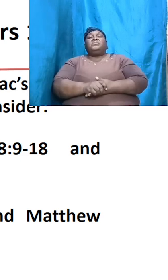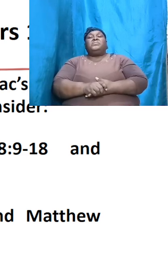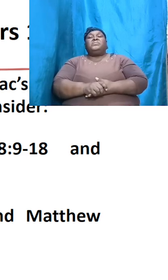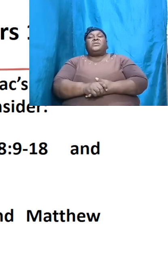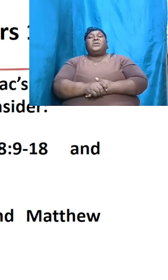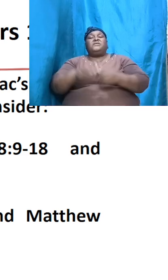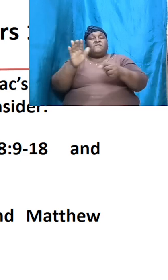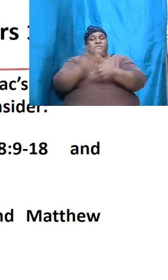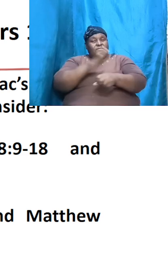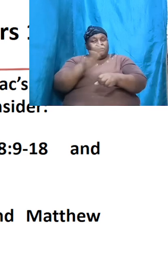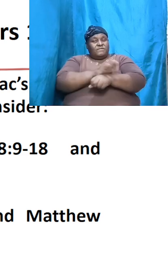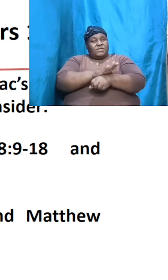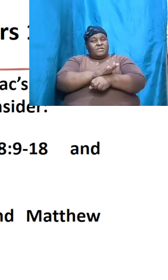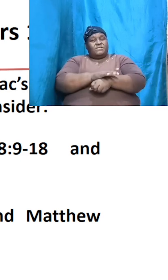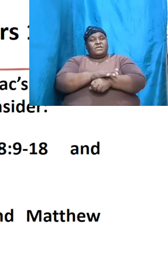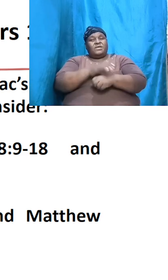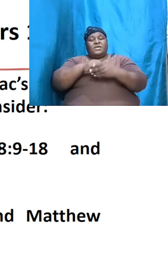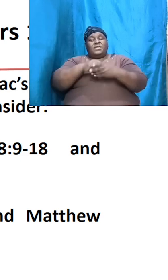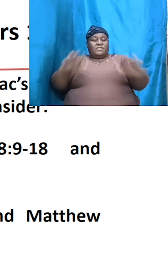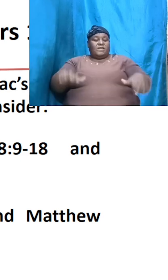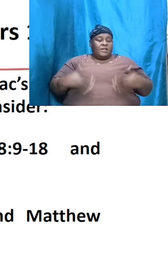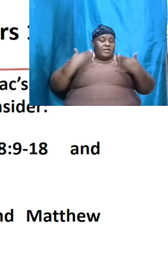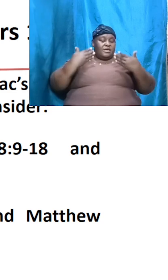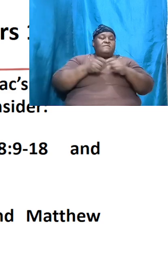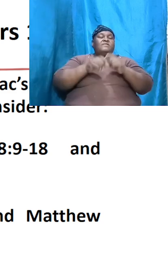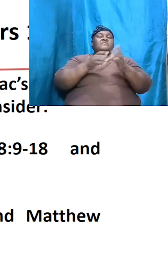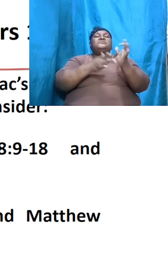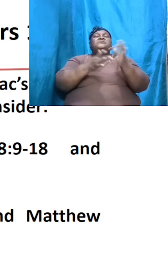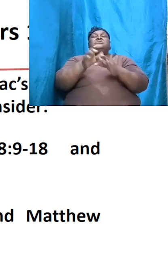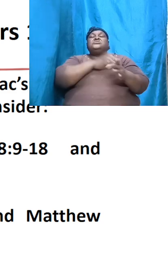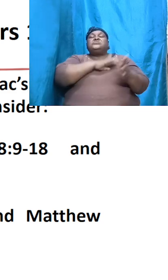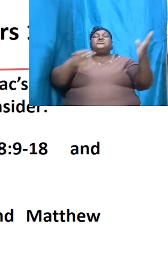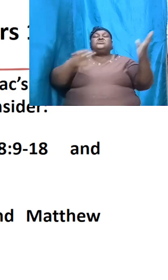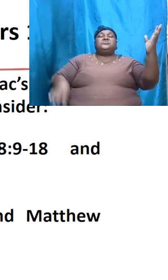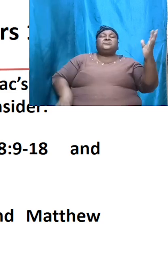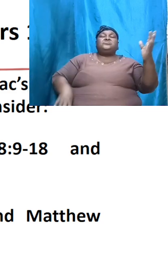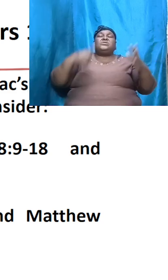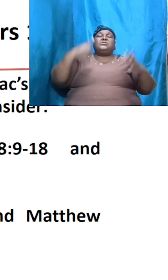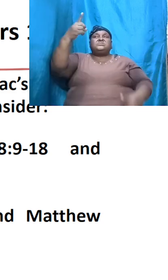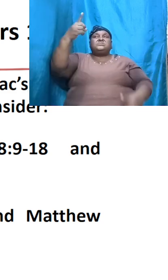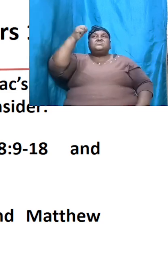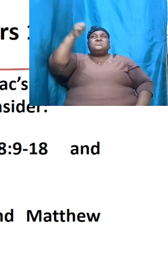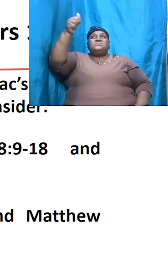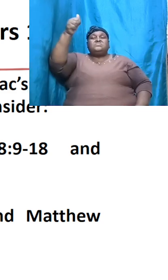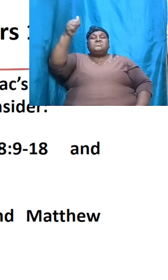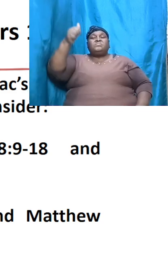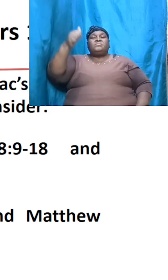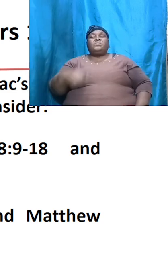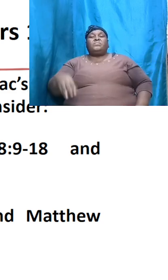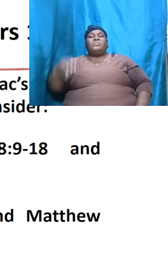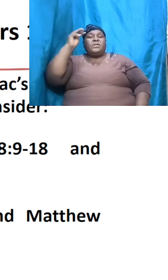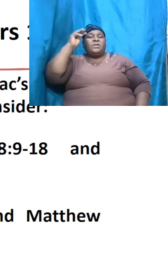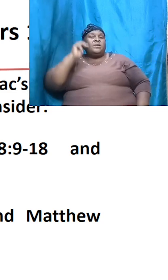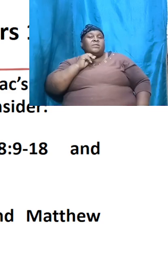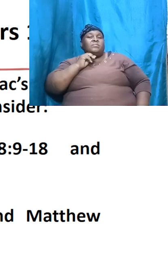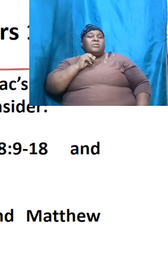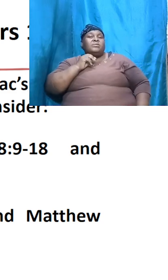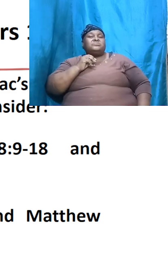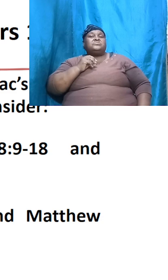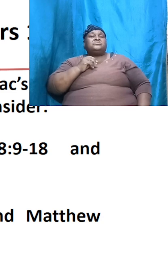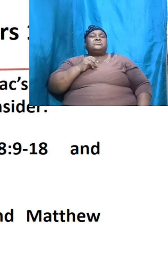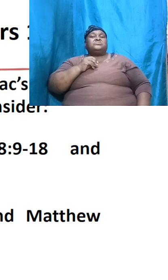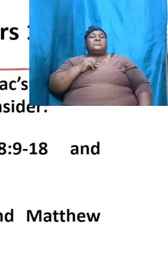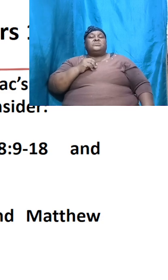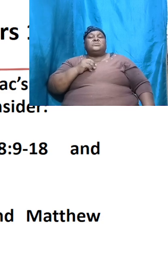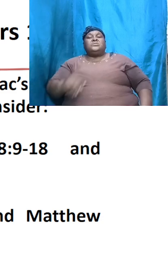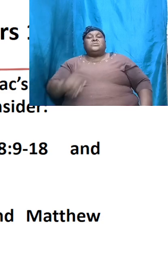fulfilled in the life of Jesus Christ himself and so St. Matthew 27 verses